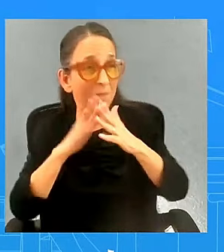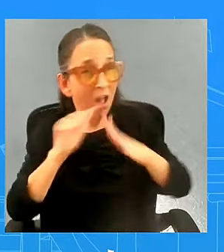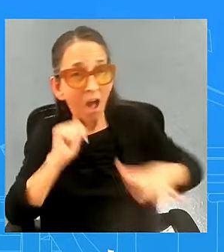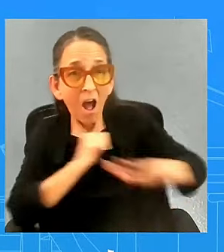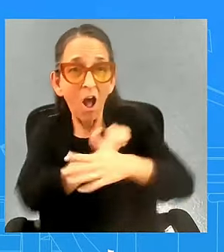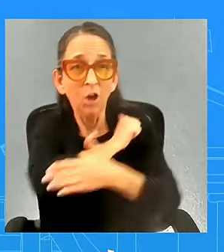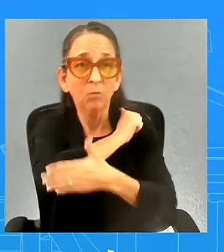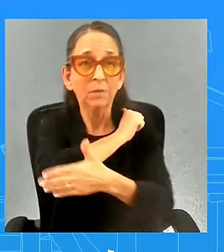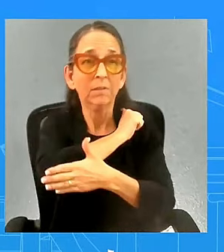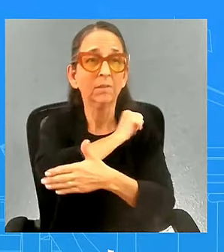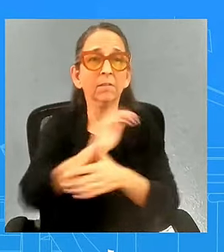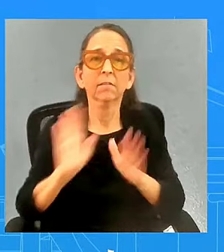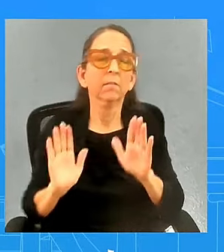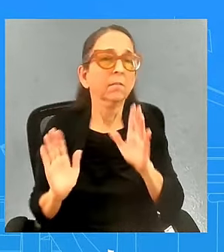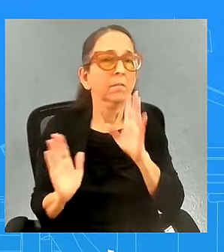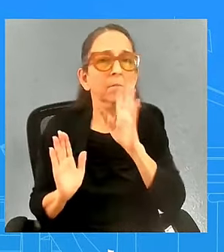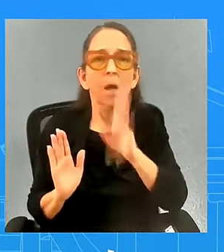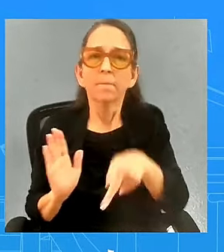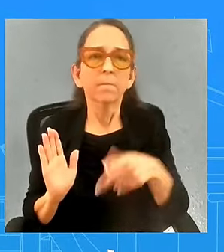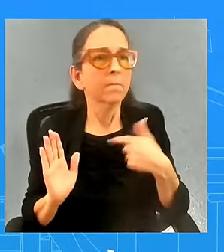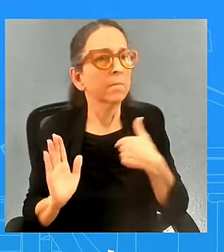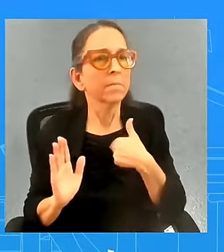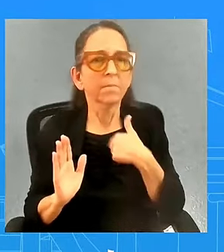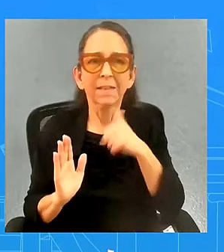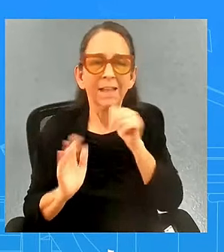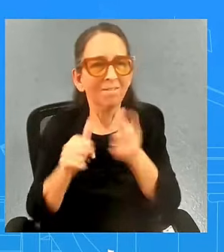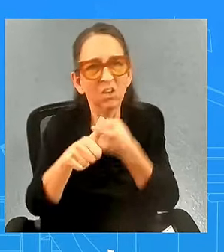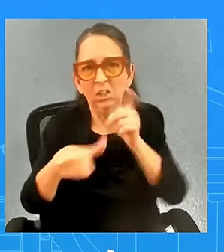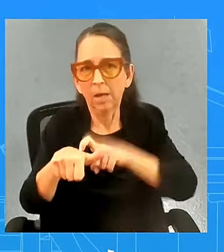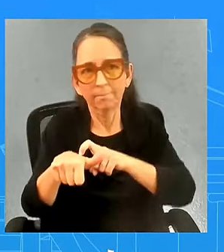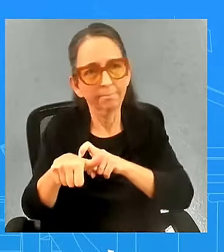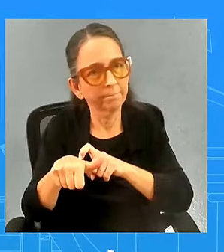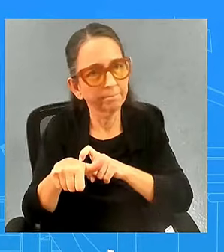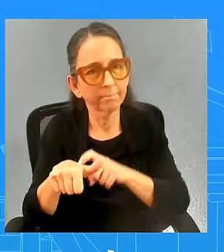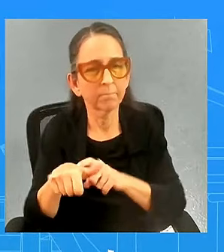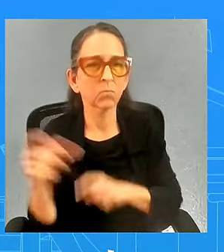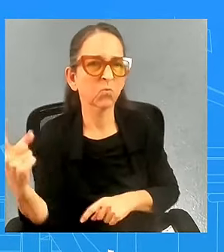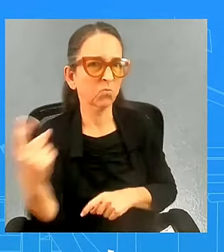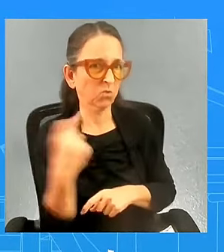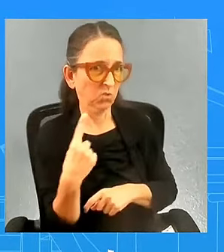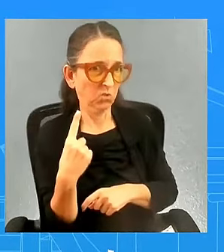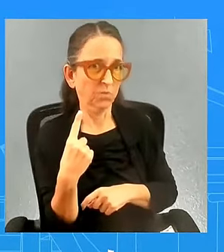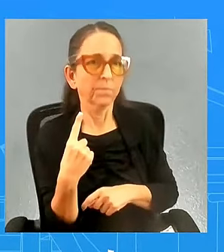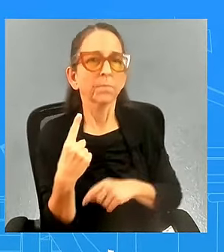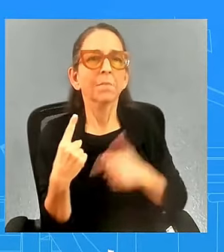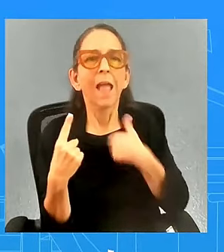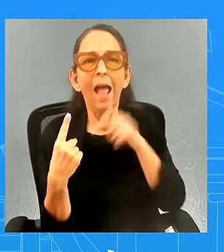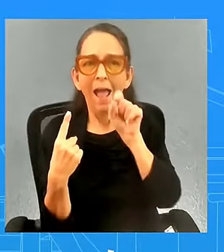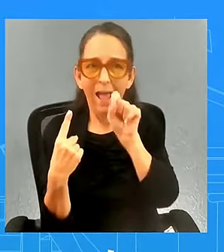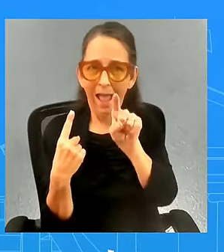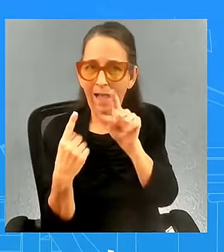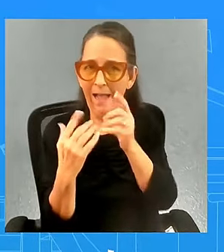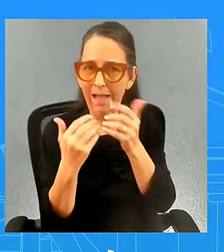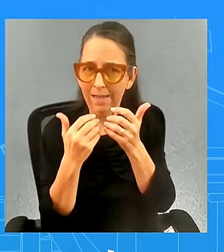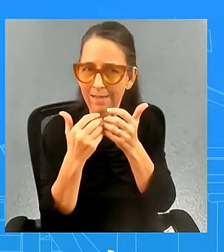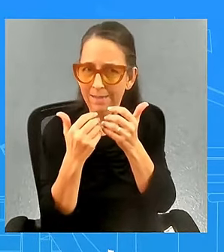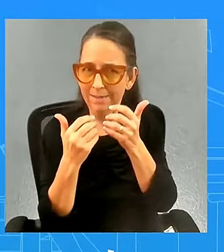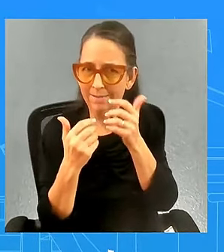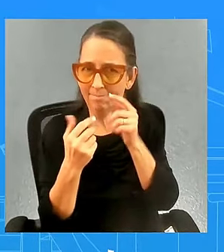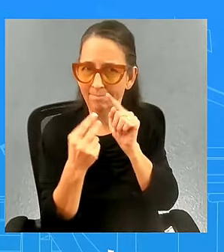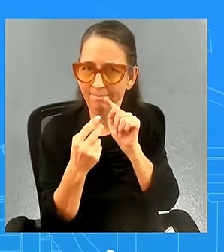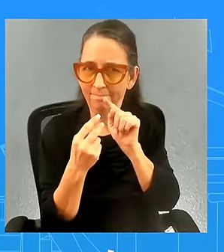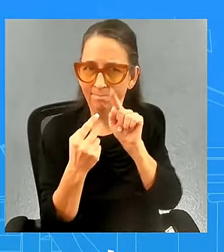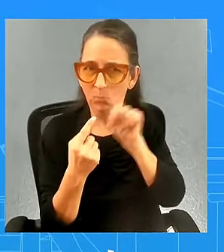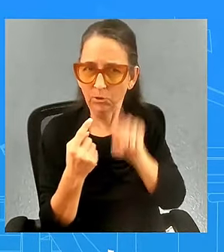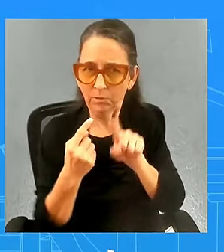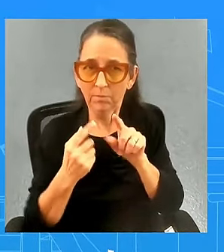time that he's done so just briefly out separately um yeah uh is uh almas hockstein and brett le dork headed to back to the